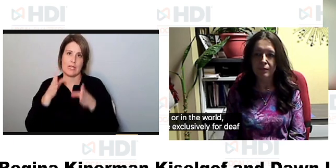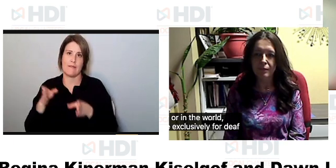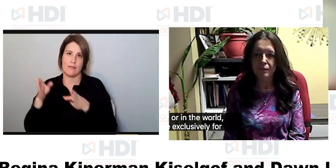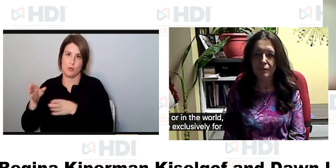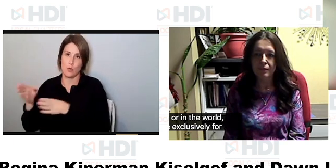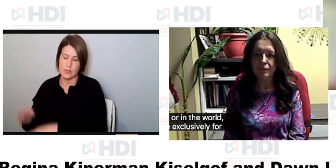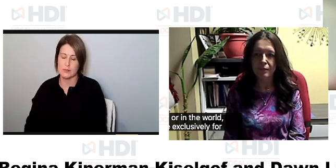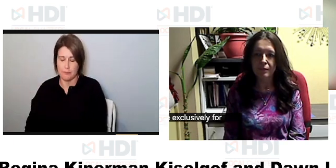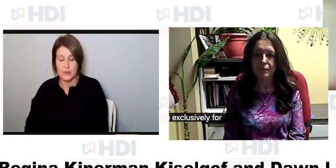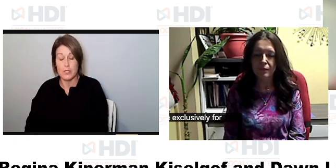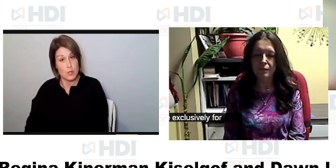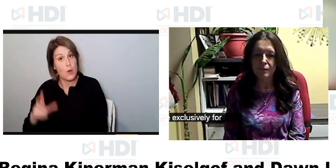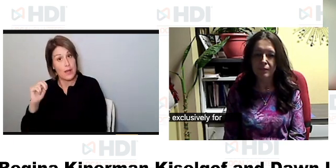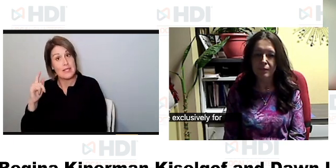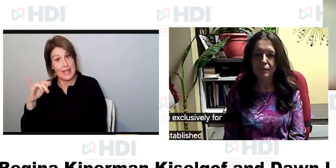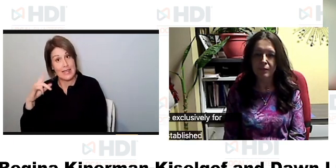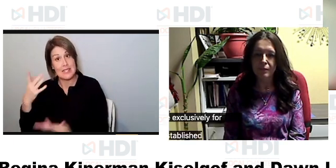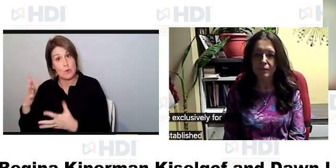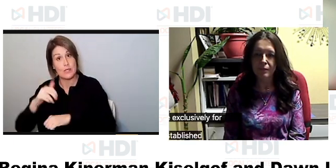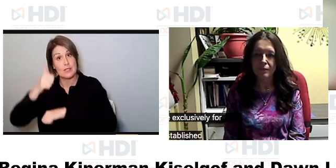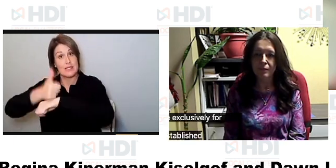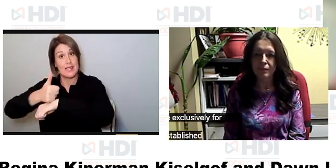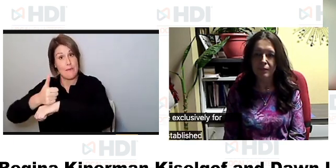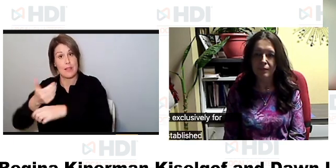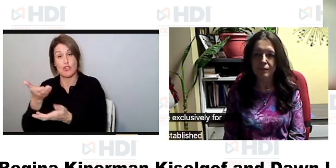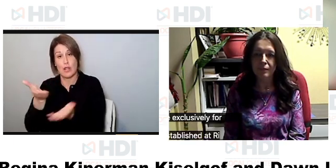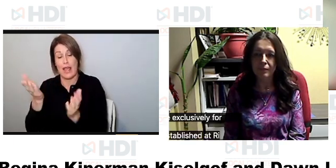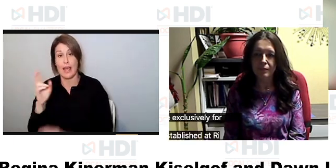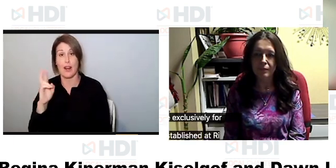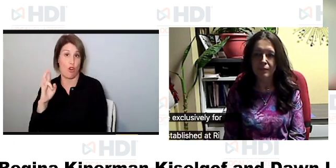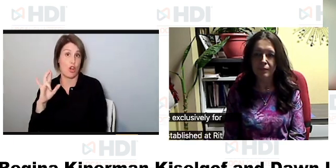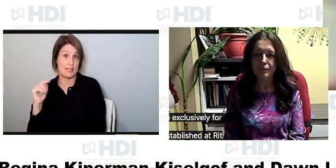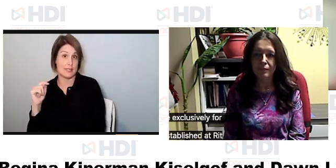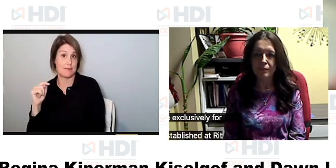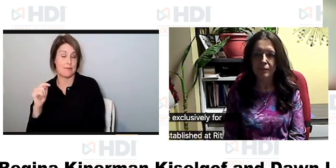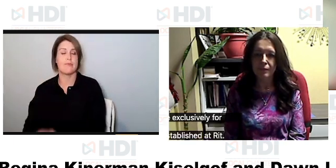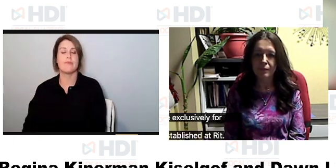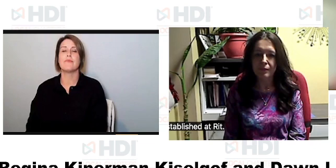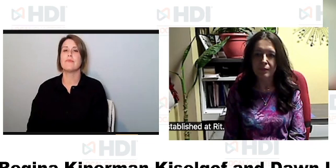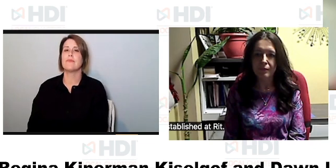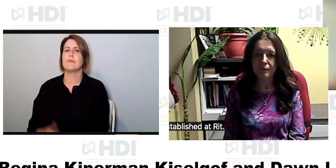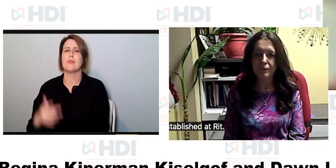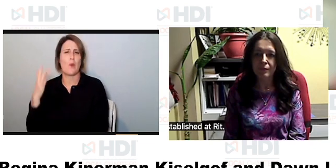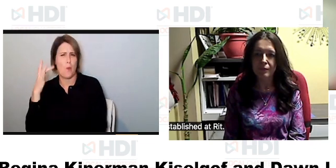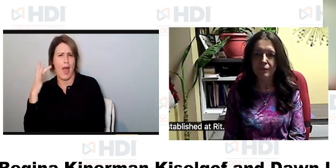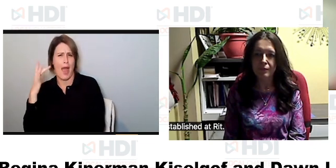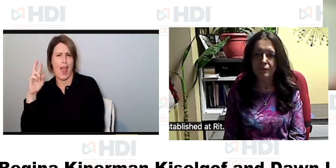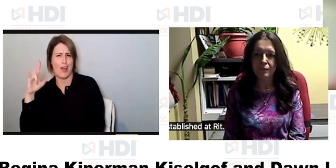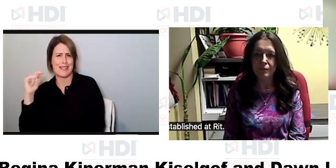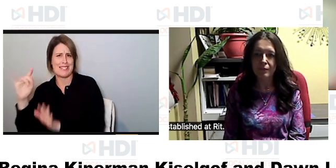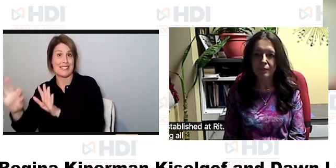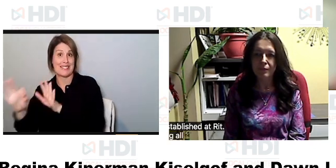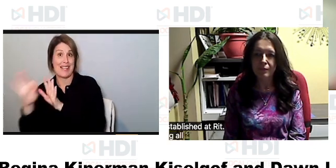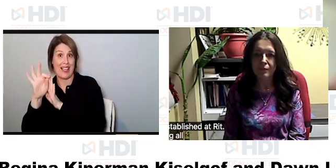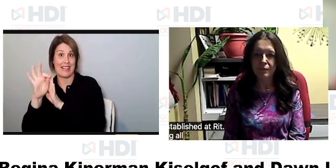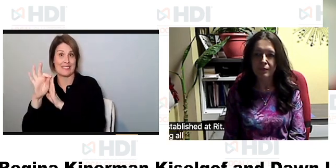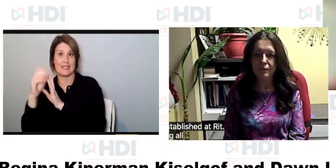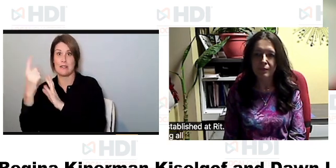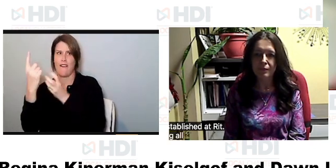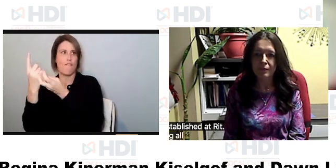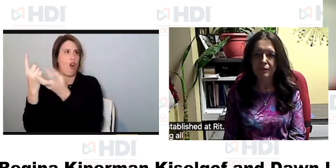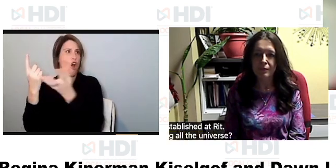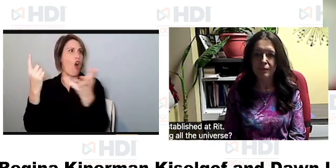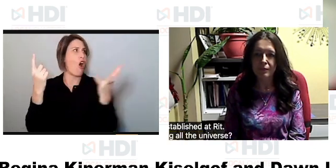and so ntid was established at rit why was rit selected among all the